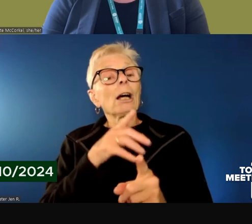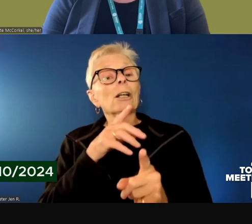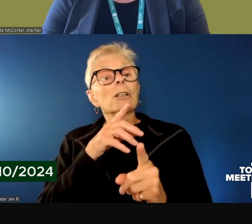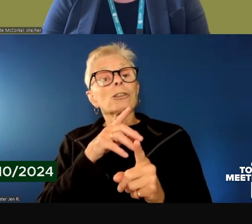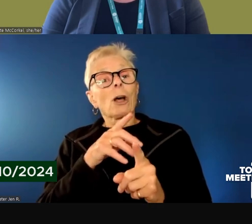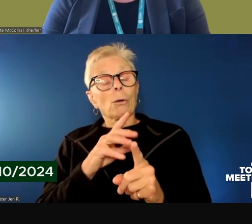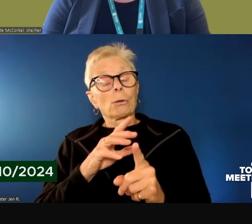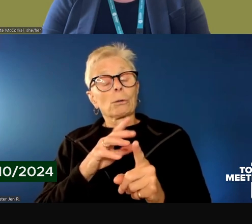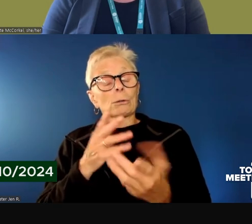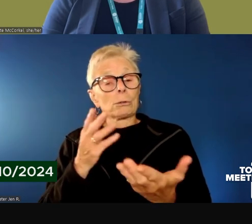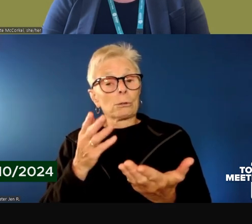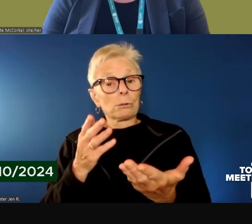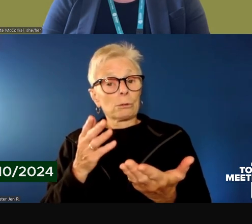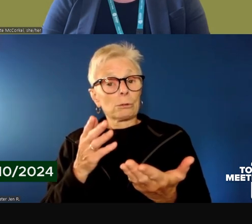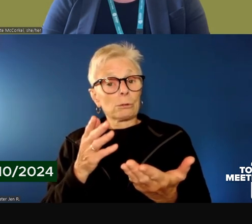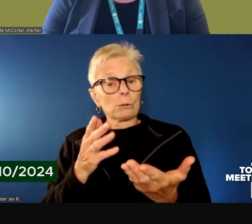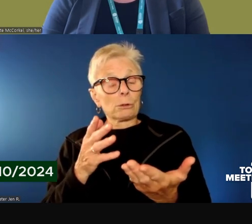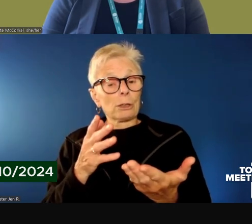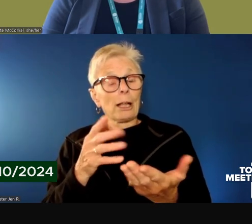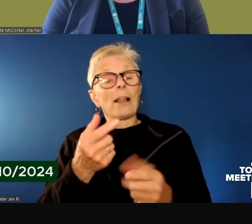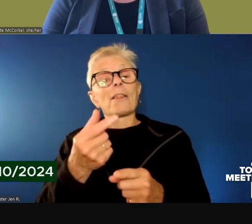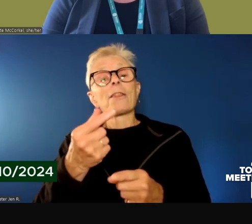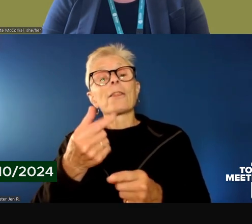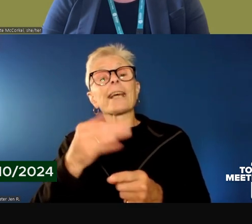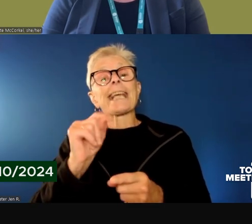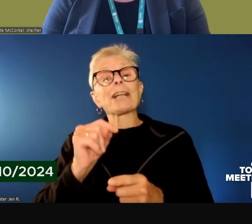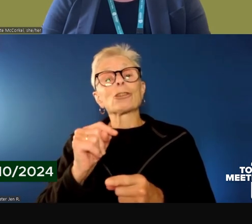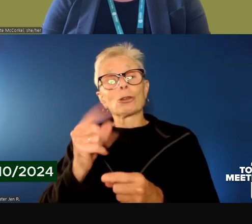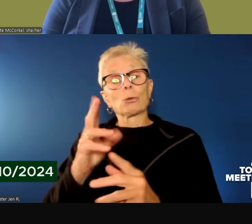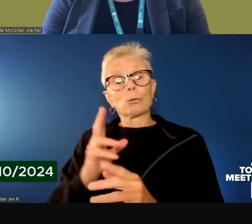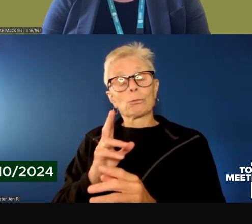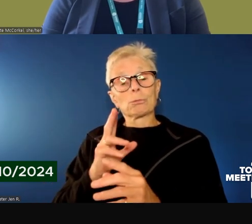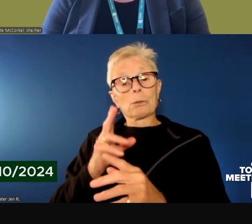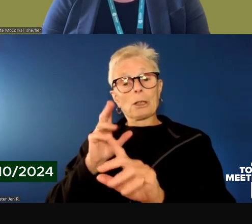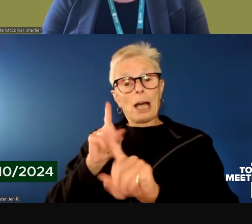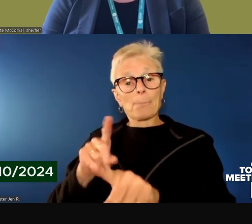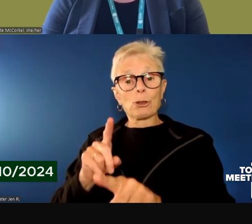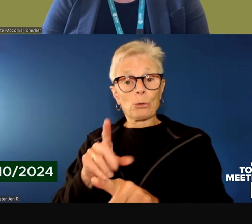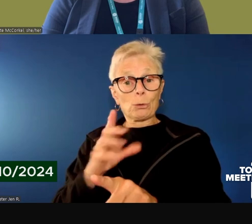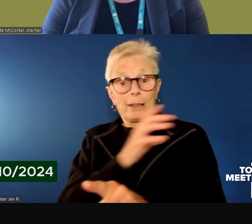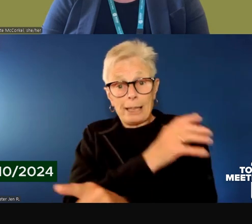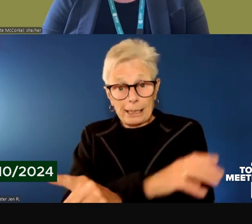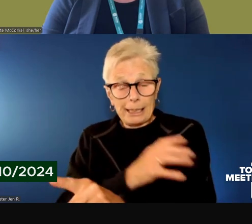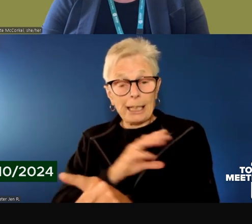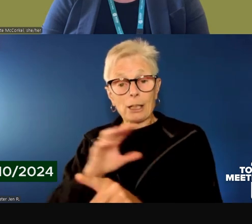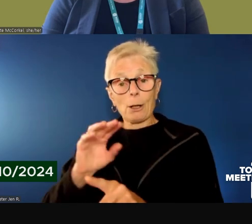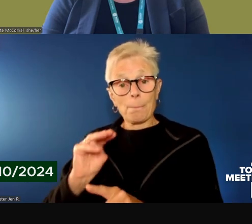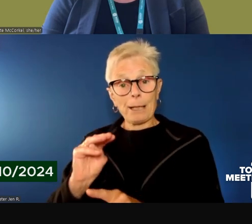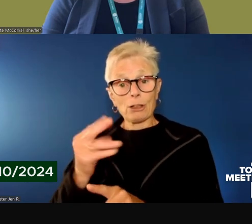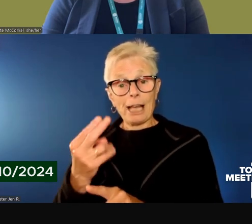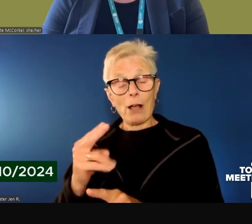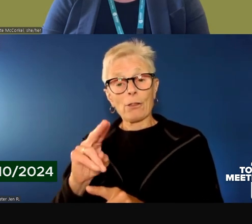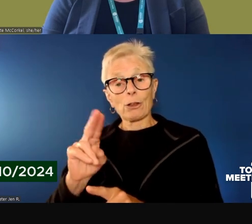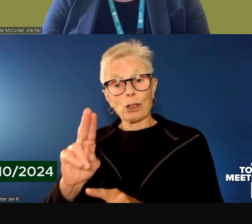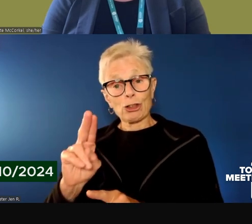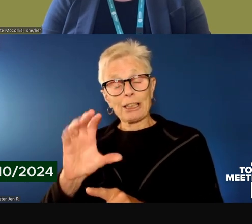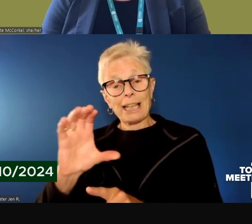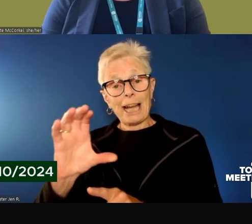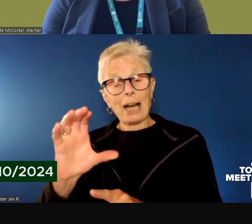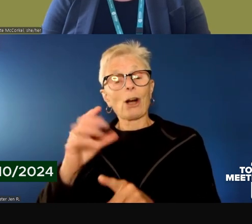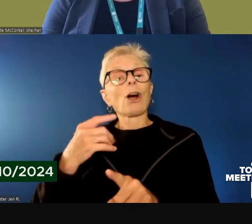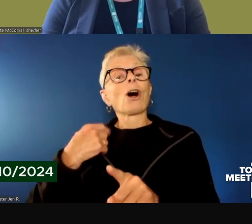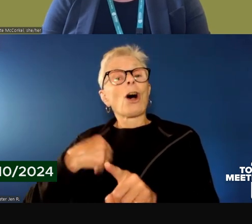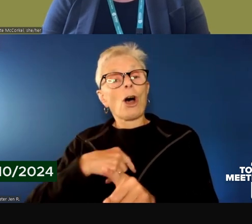the guests that come to the mental health urgent care. And I think we need to sort of crawl before we walk. And so